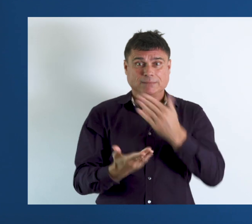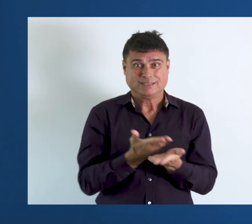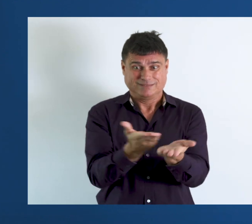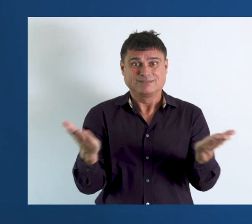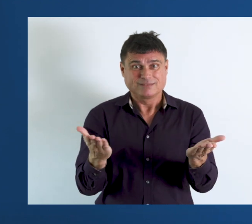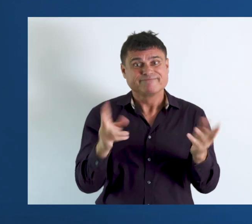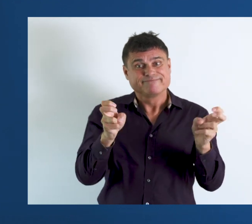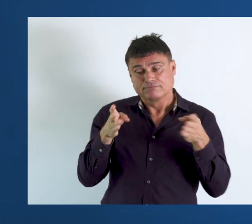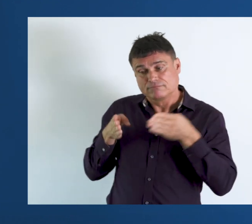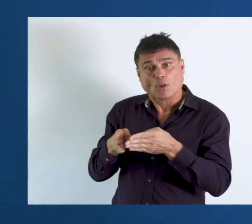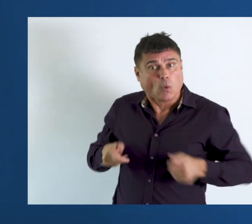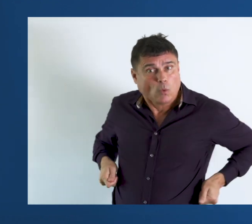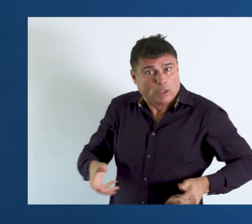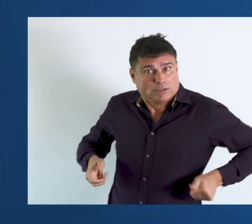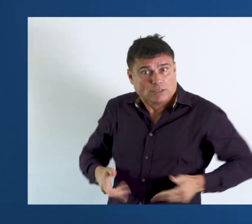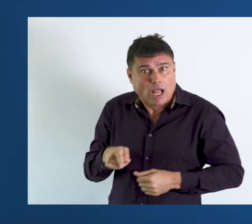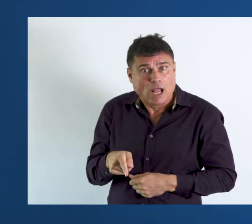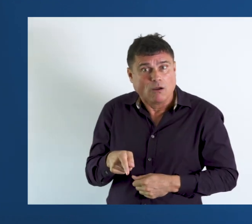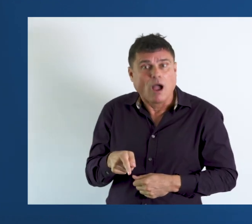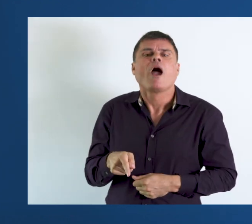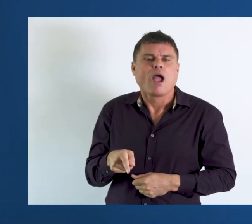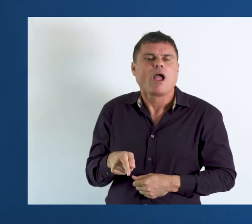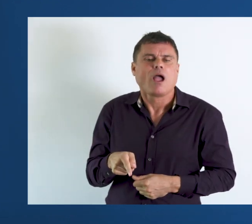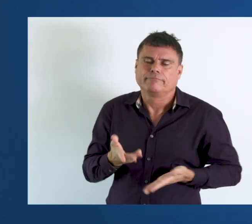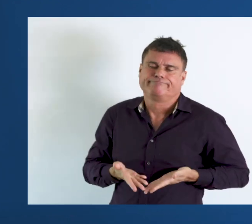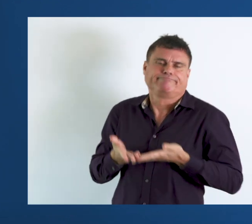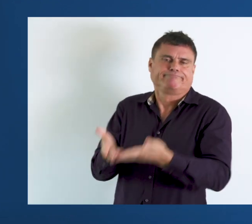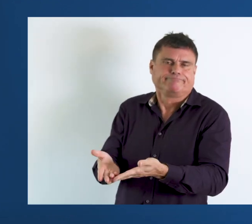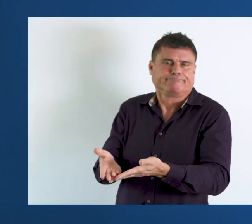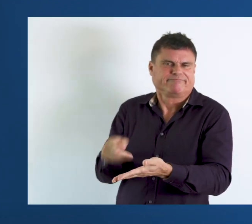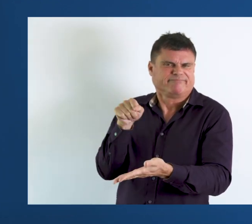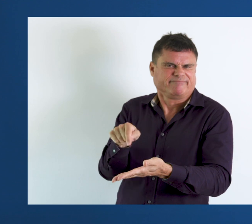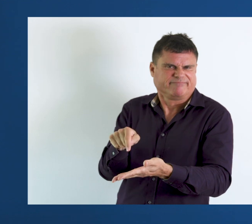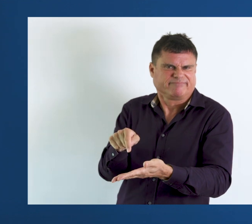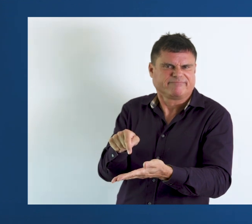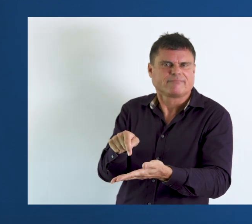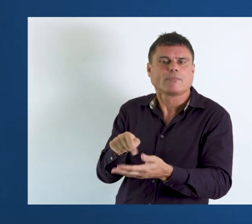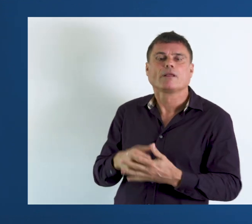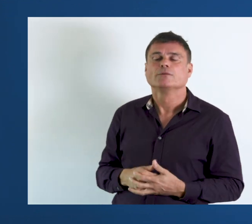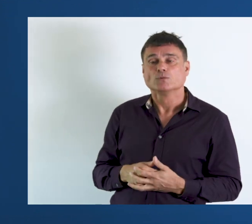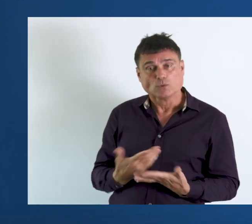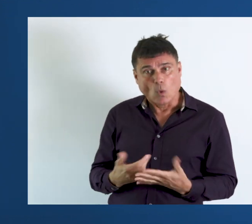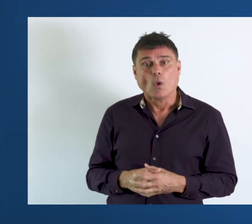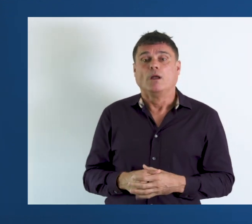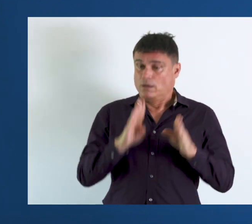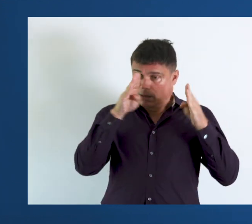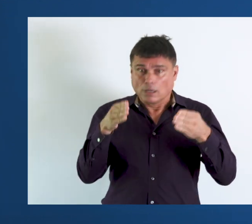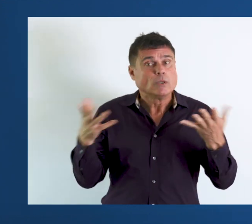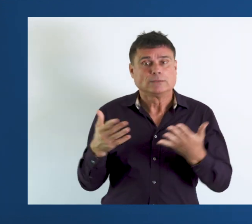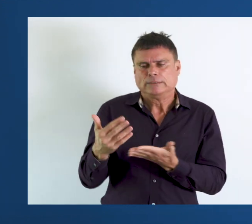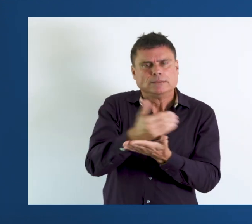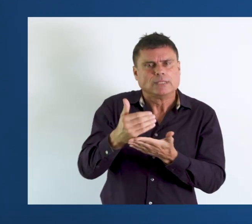those on a wheelchair, those for which a diagnosis was provided. The focus of the data collection